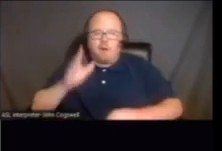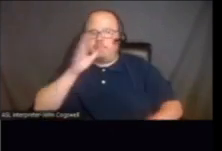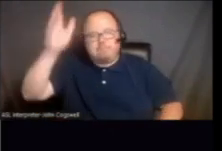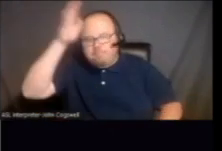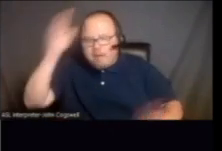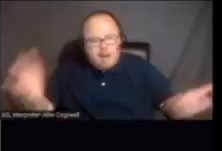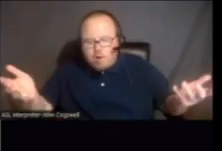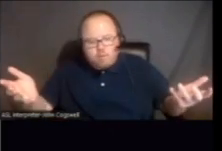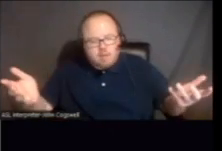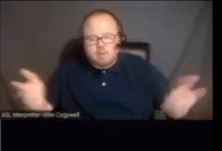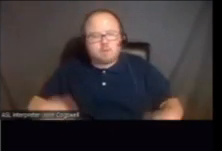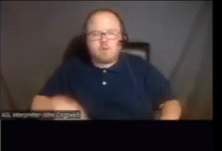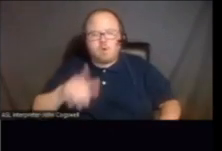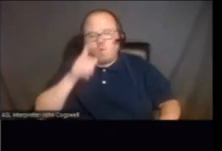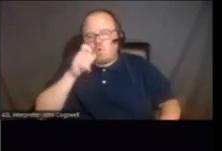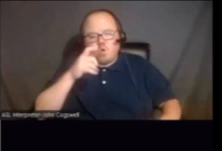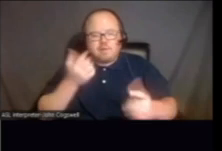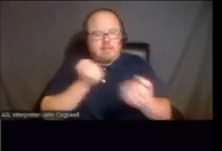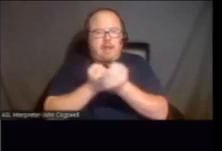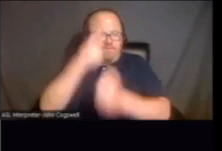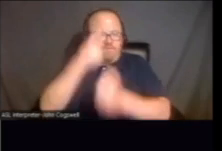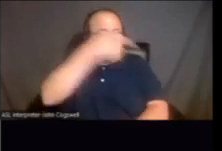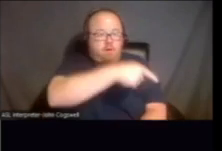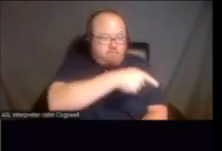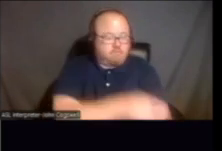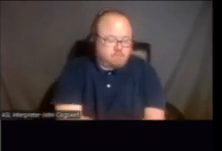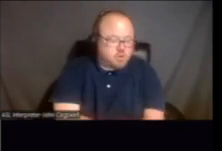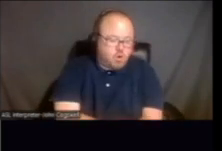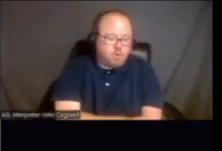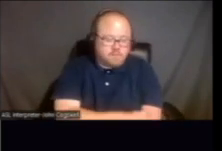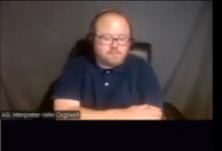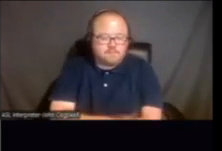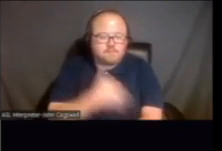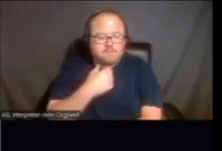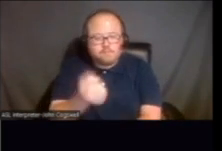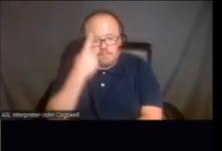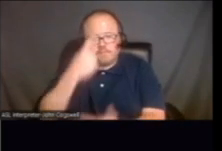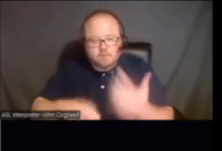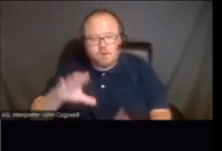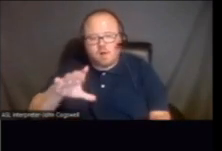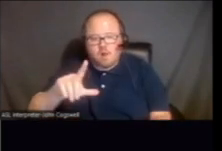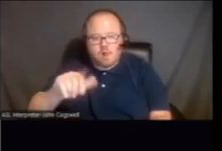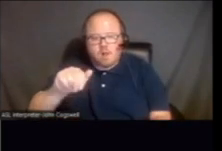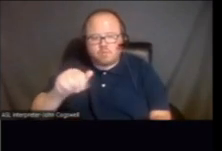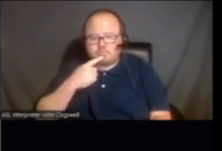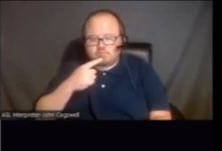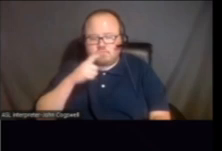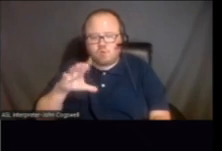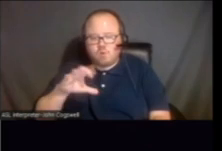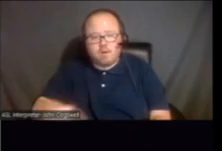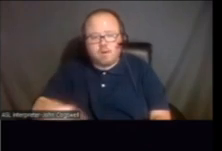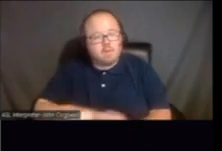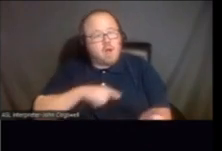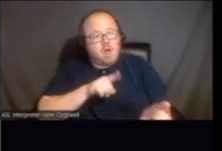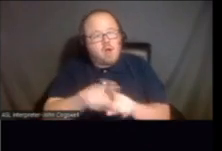or whoever else that is advocating for them. So I do understand what Clara is saying a hundred percent, but I was